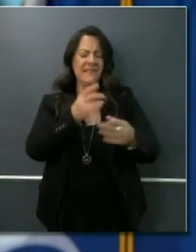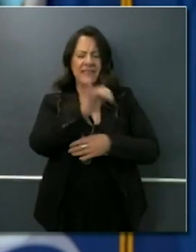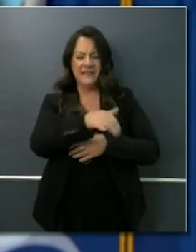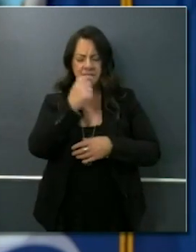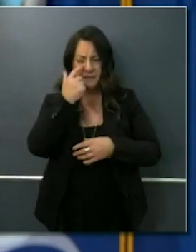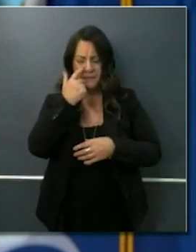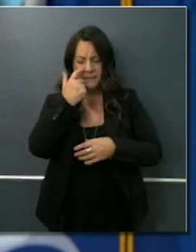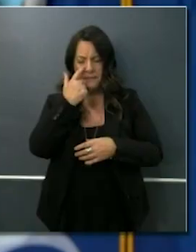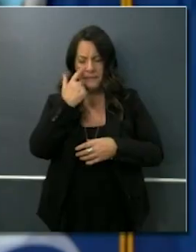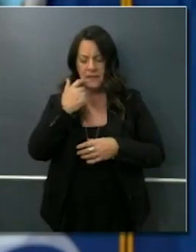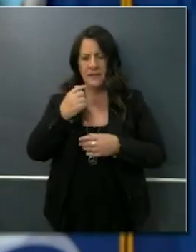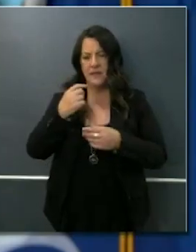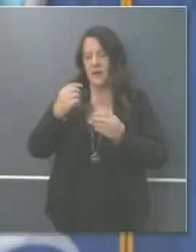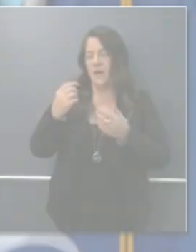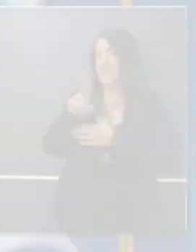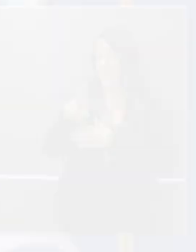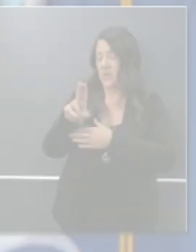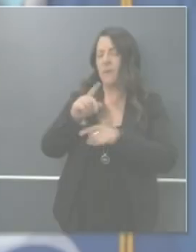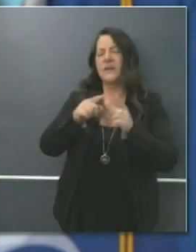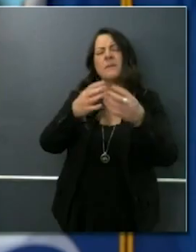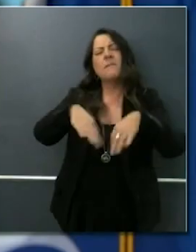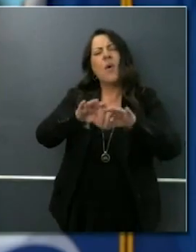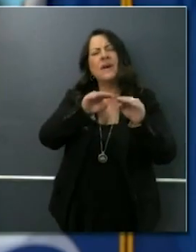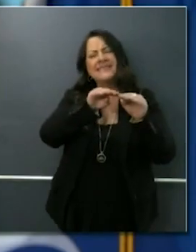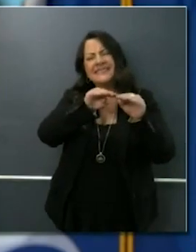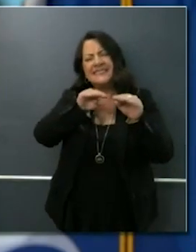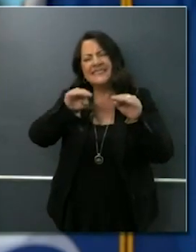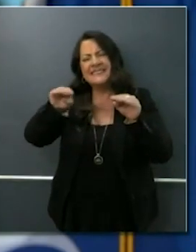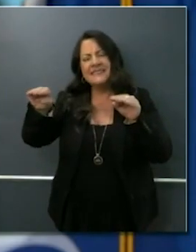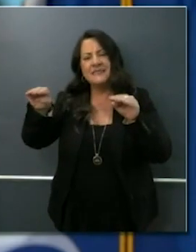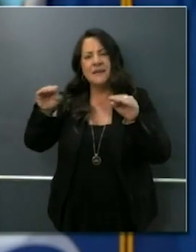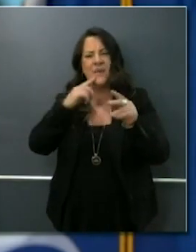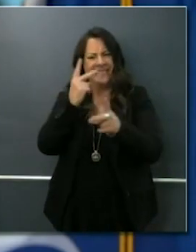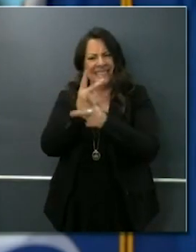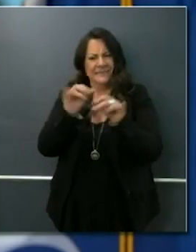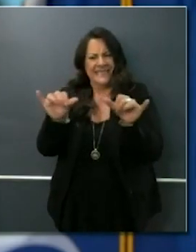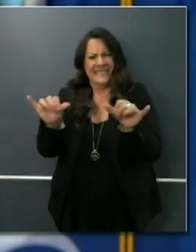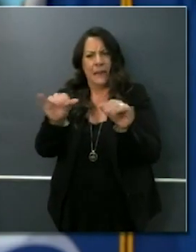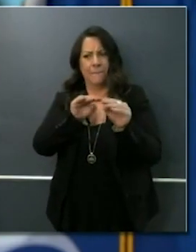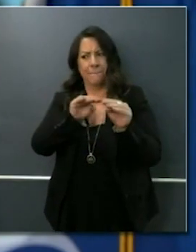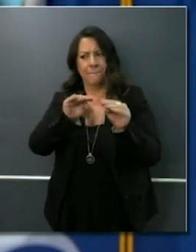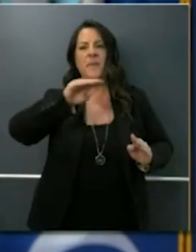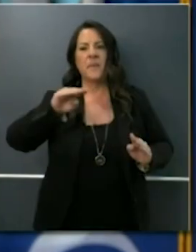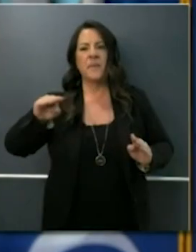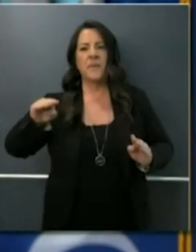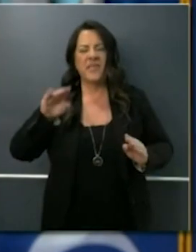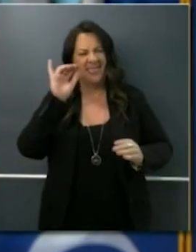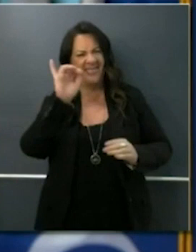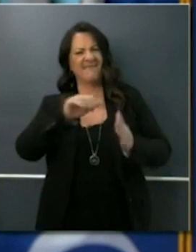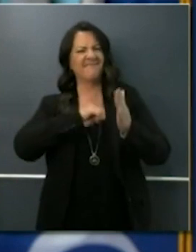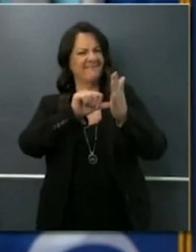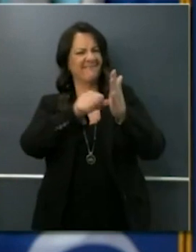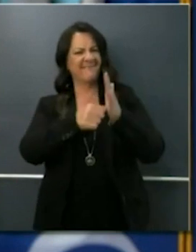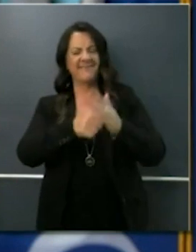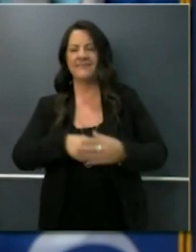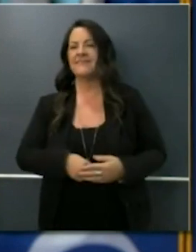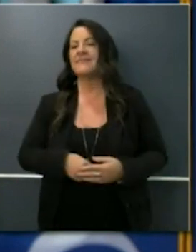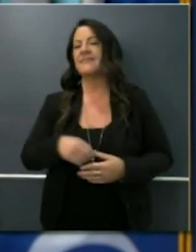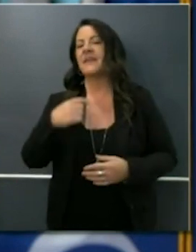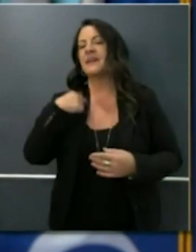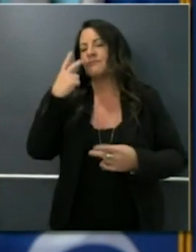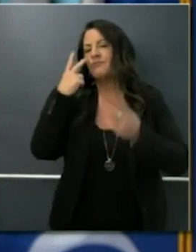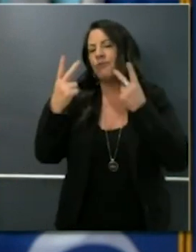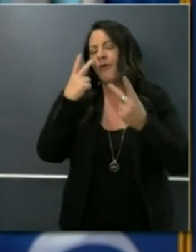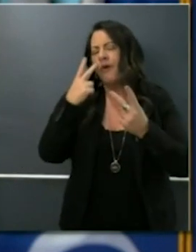than in the last 24 hours. But let's keep it that way. That's why I began talking about the beaches. And those are the images we saw